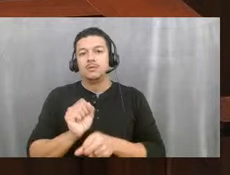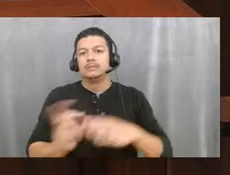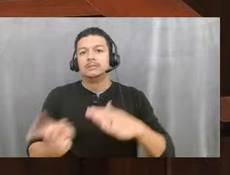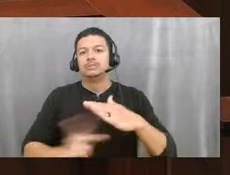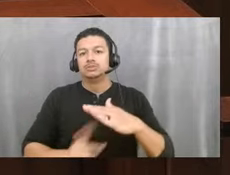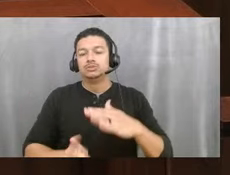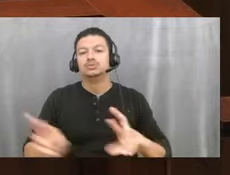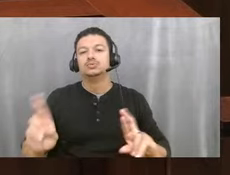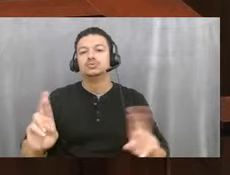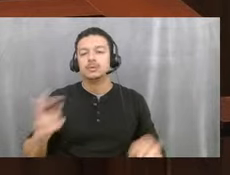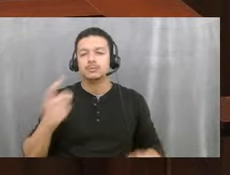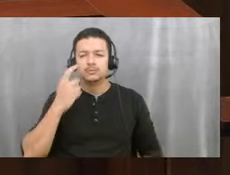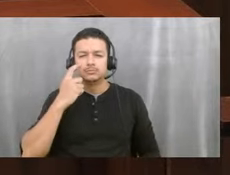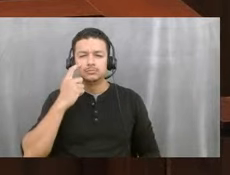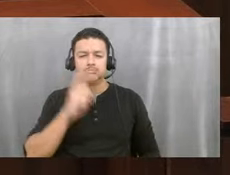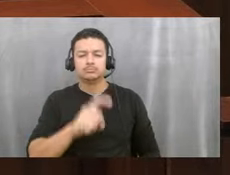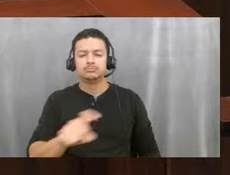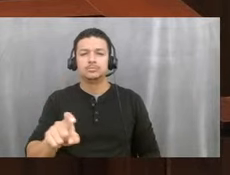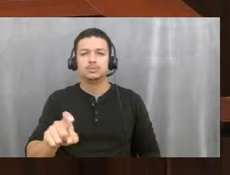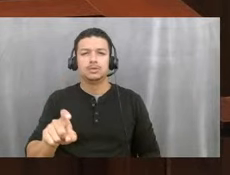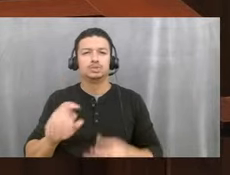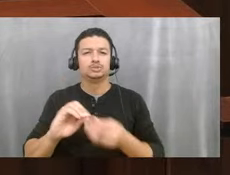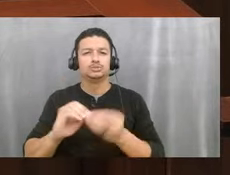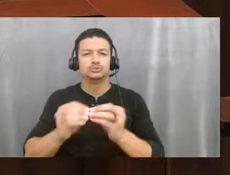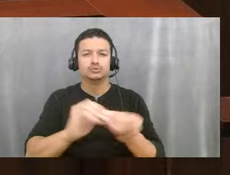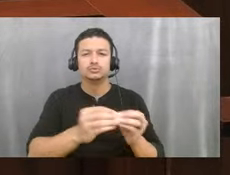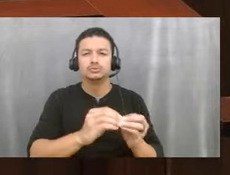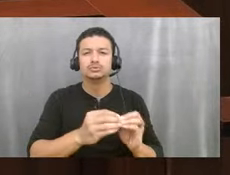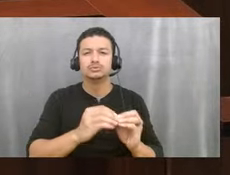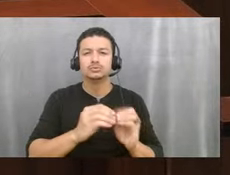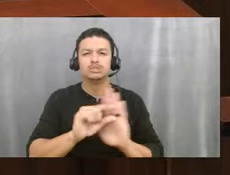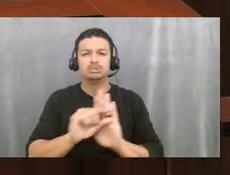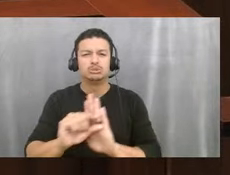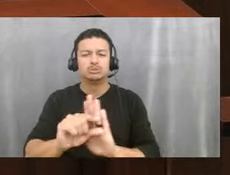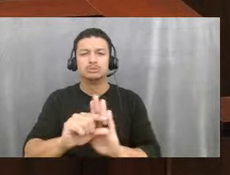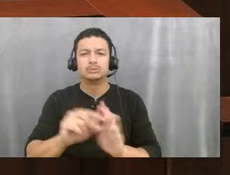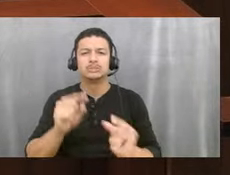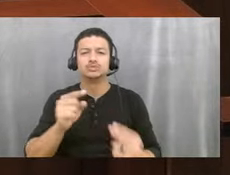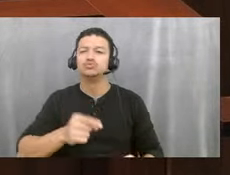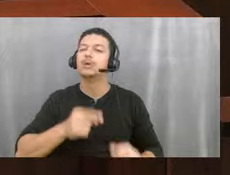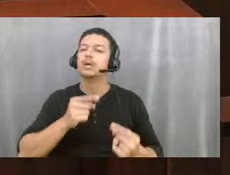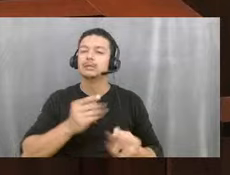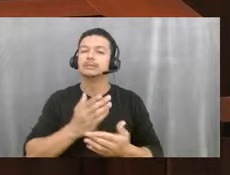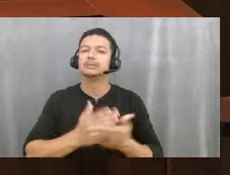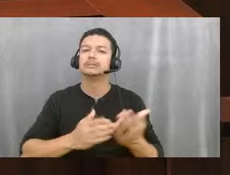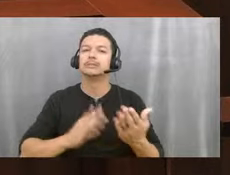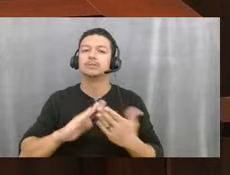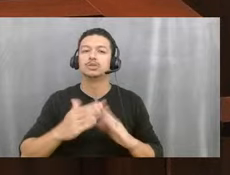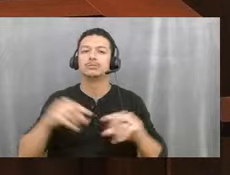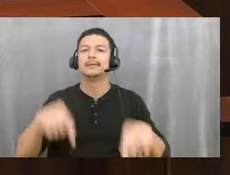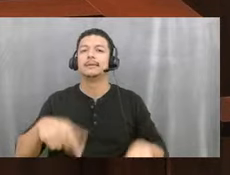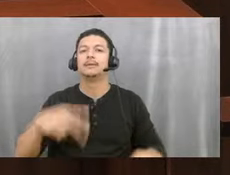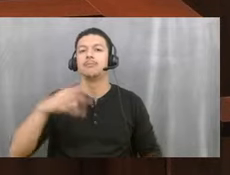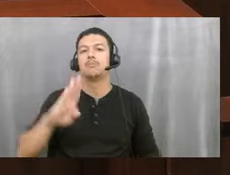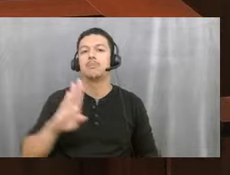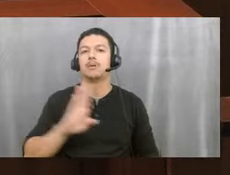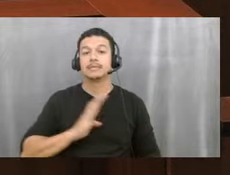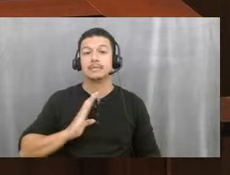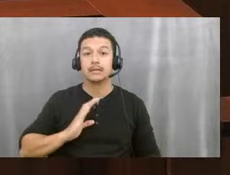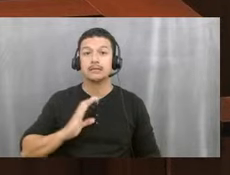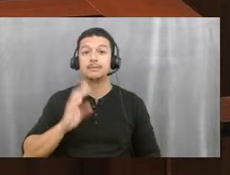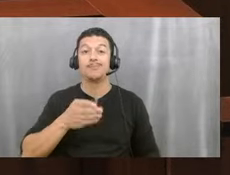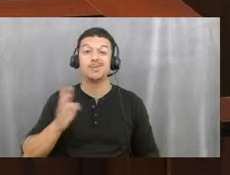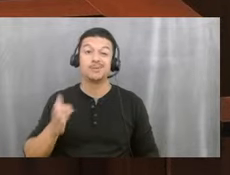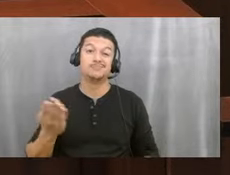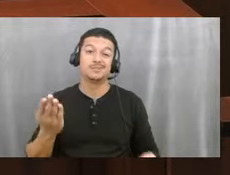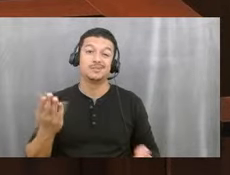scores have been struggling in some of our communities in Palm Beach County. Boynton Beach is definitely one of them. Lake